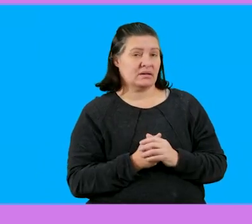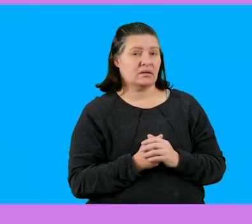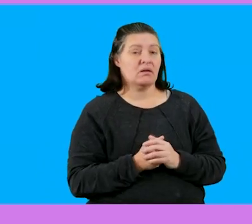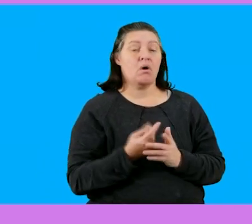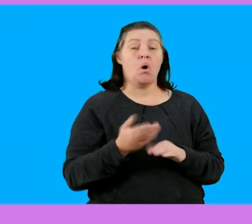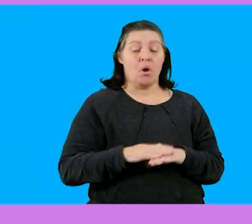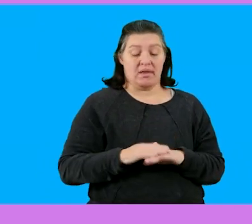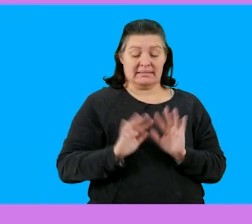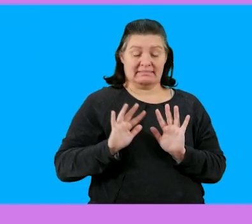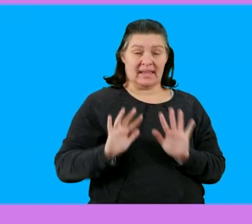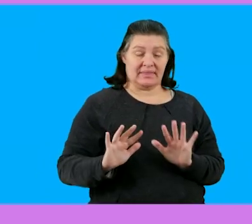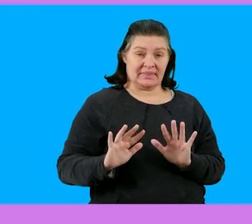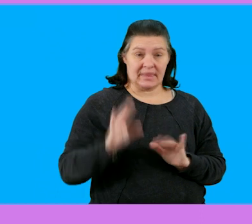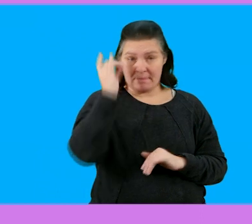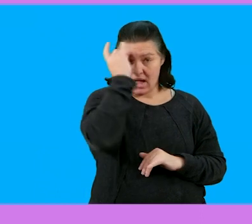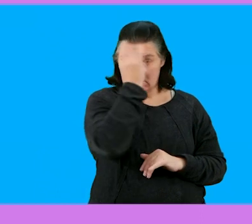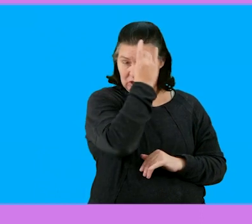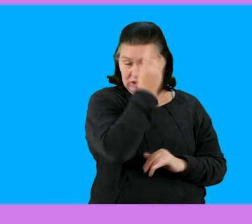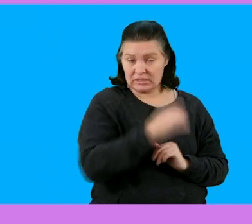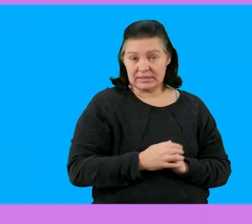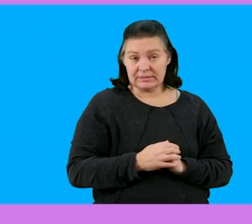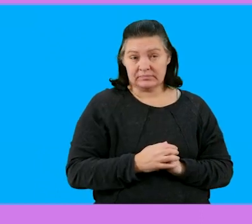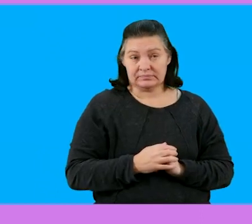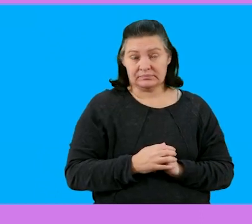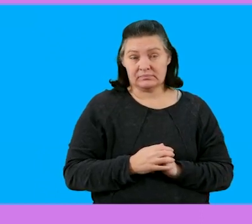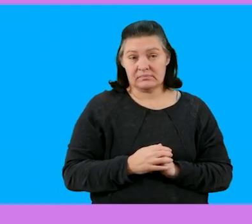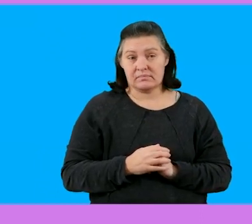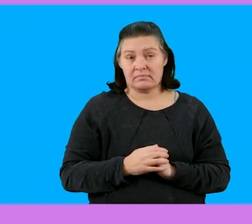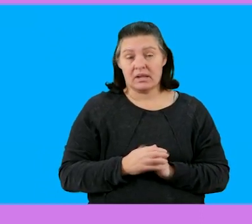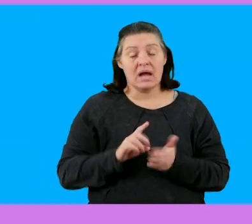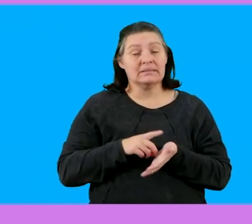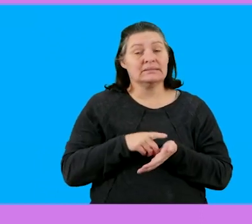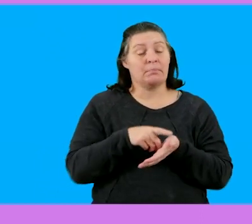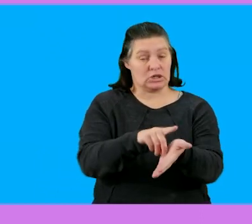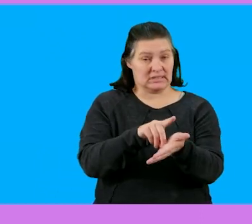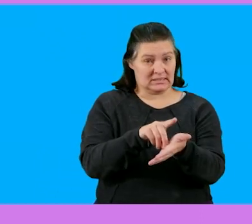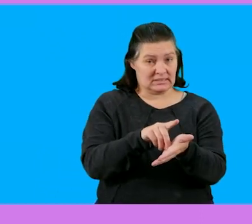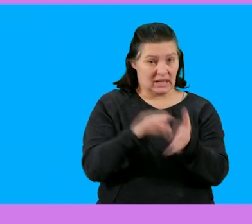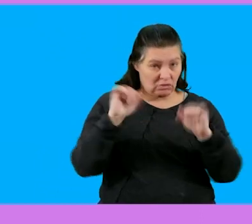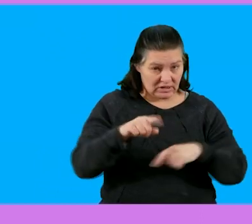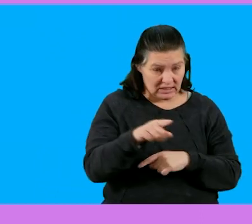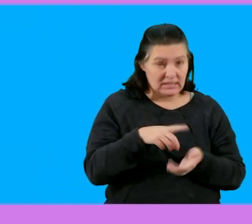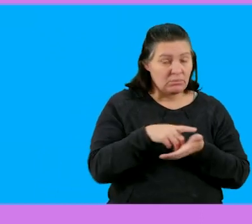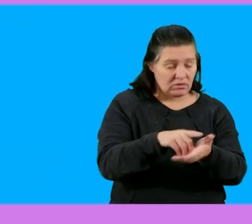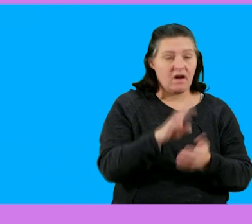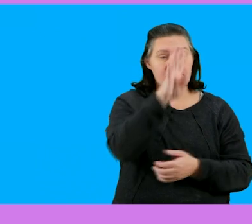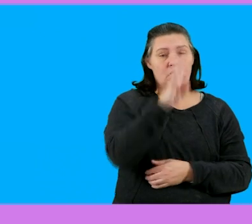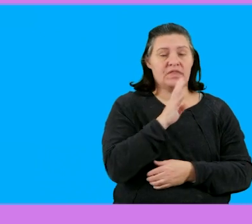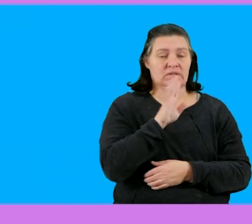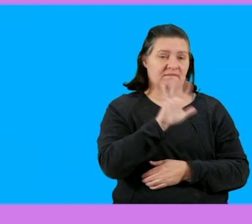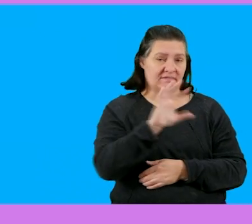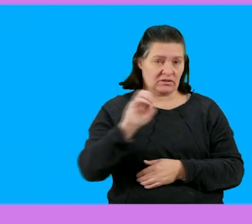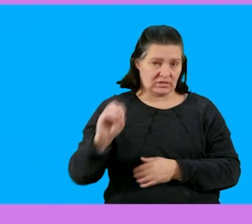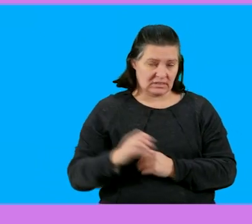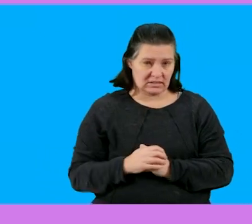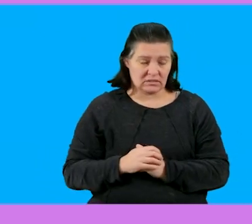10th right so on the 10th of March there is a deposit we agree a deposit of 4